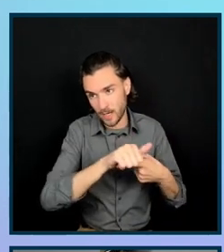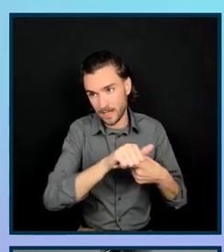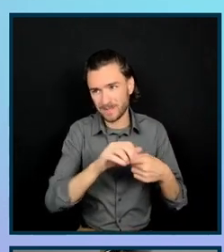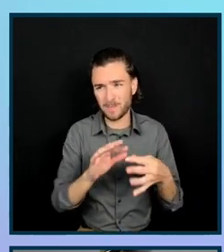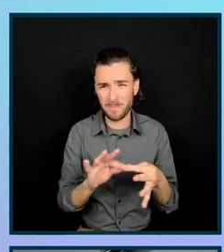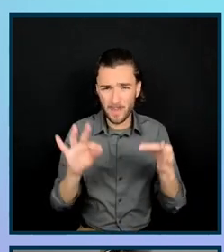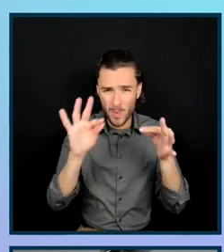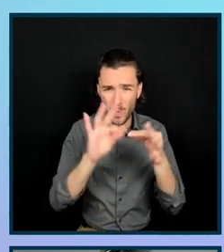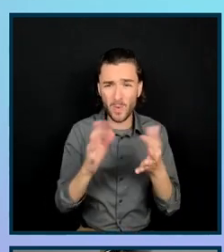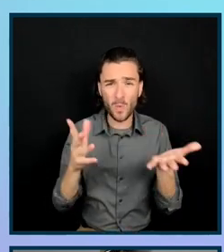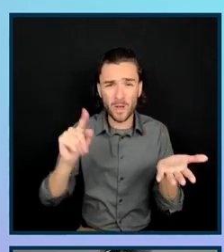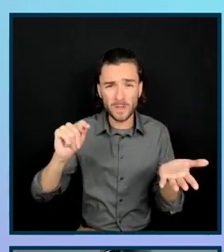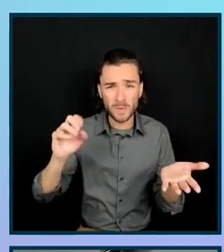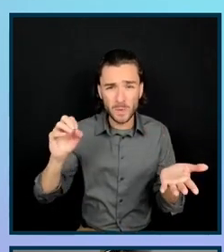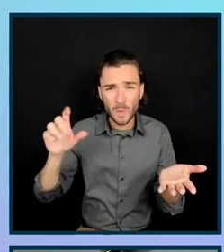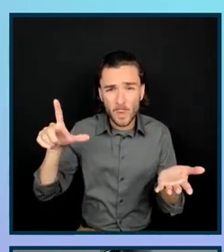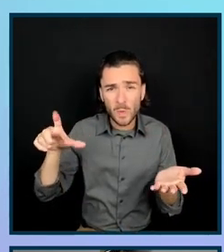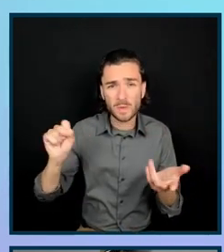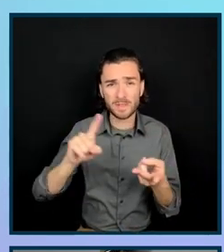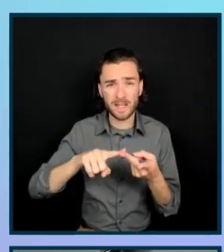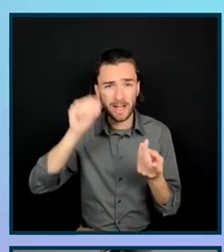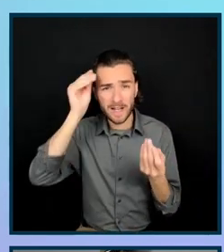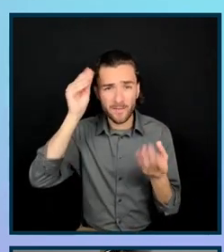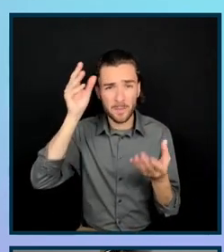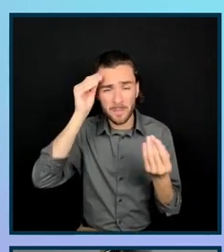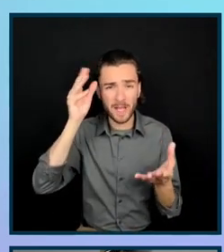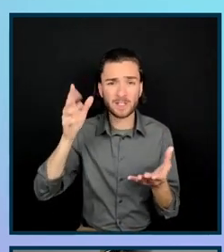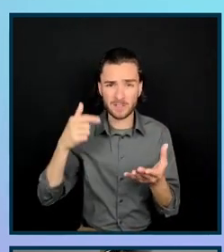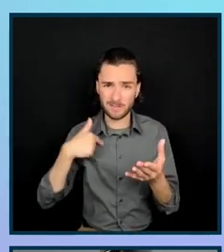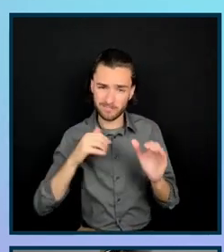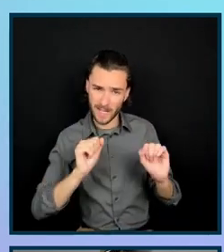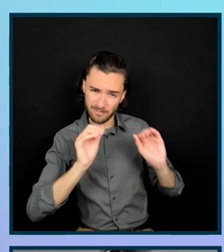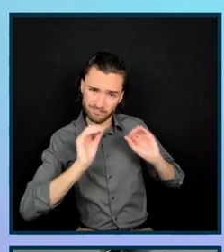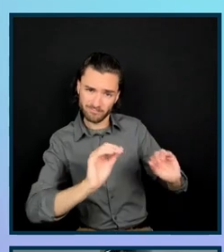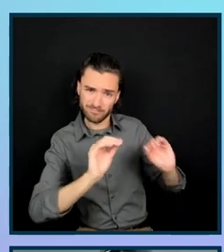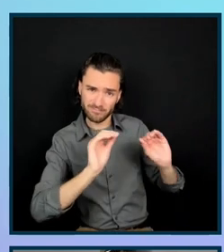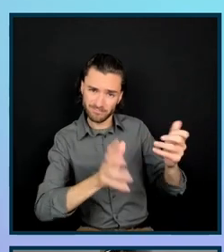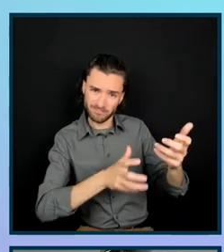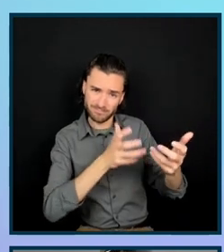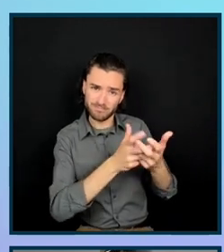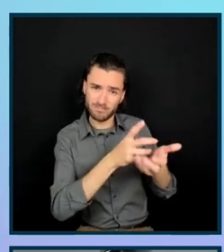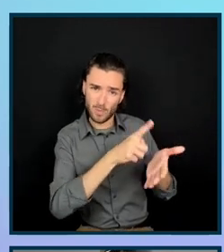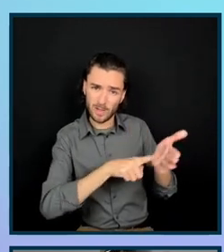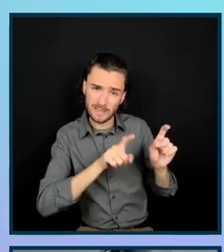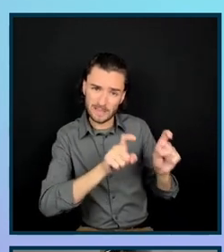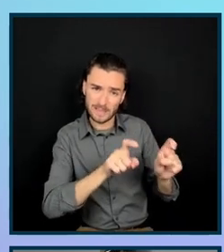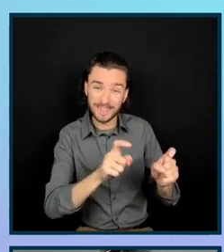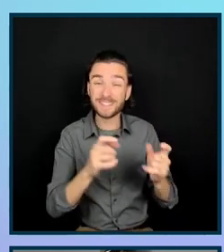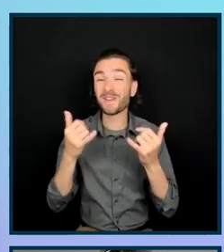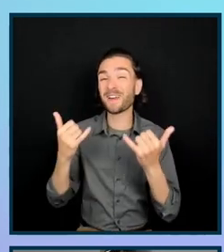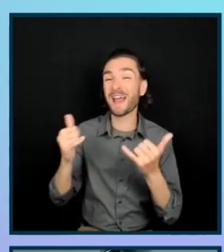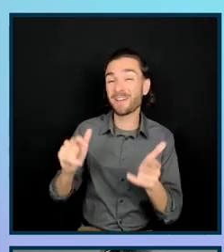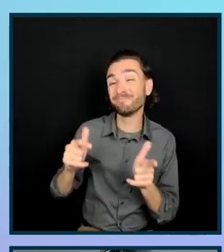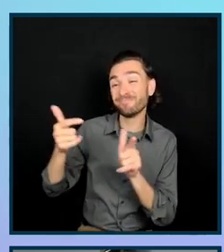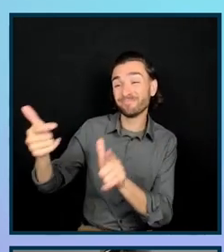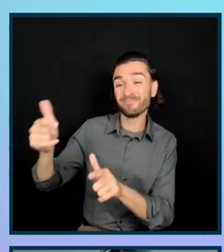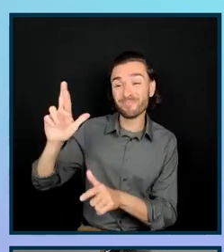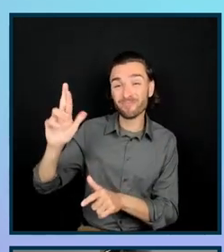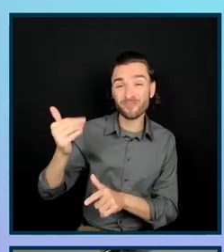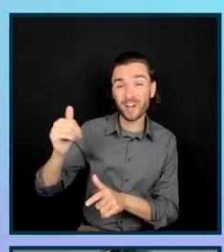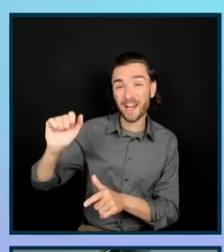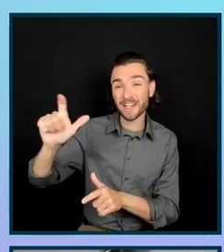and information needed to implement those fixes on their end. And I'm going to hand it back to Rachel, who's going to take us through to the end.